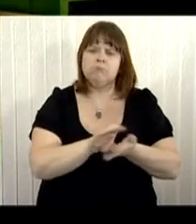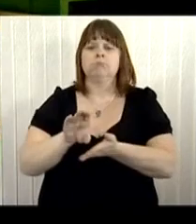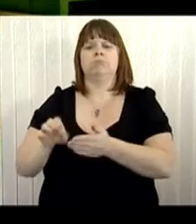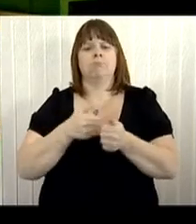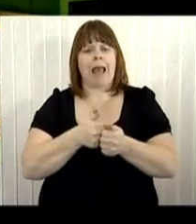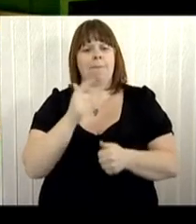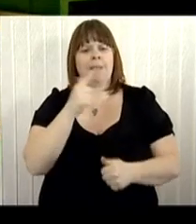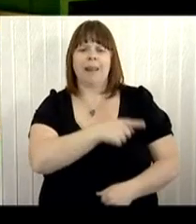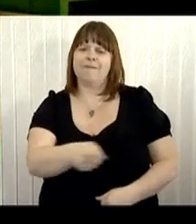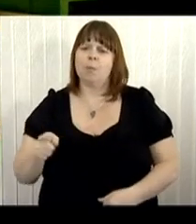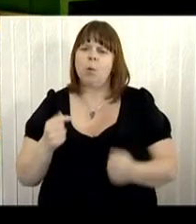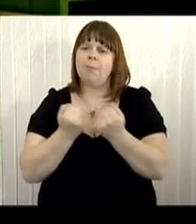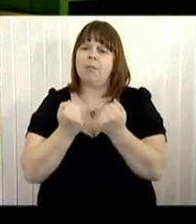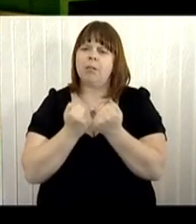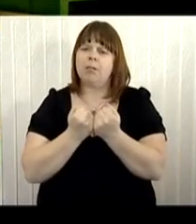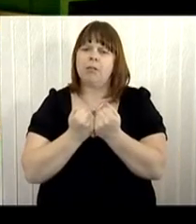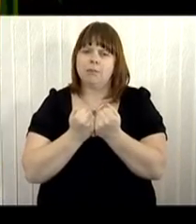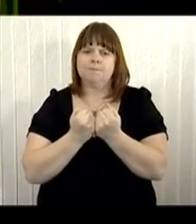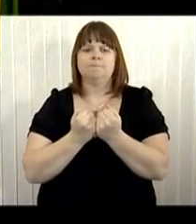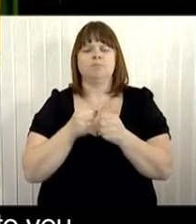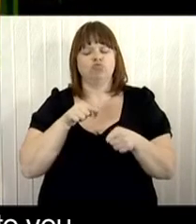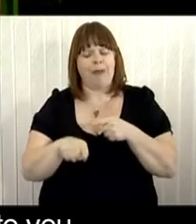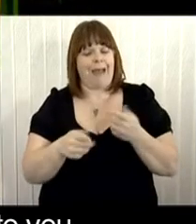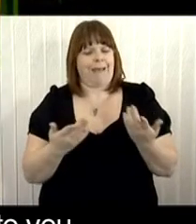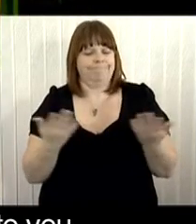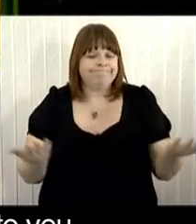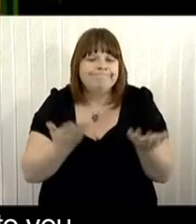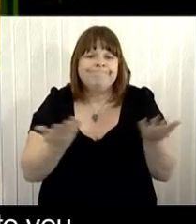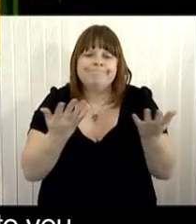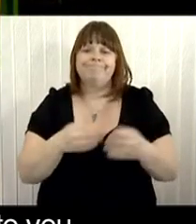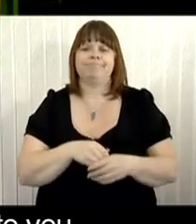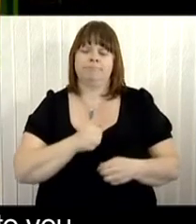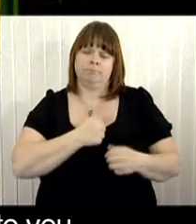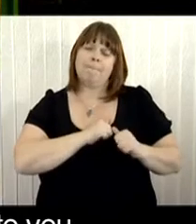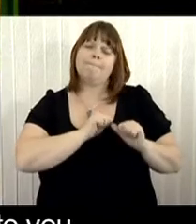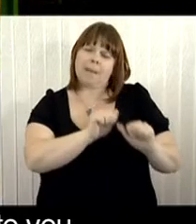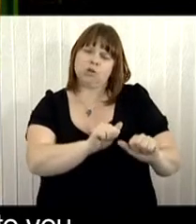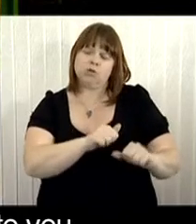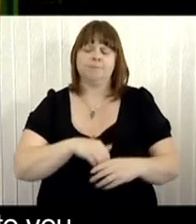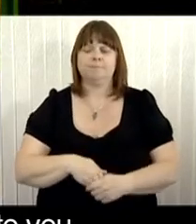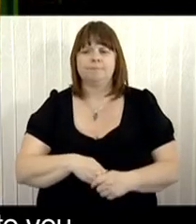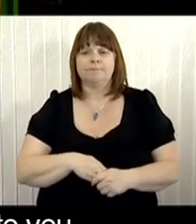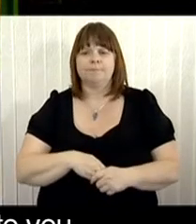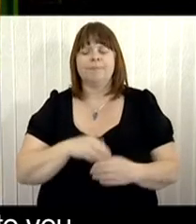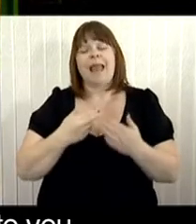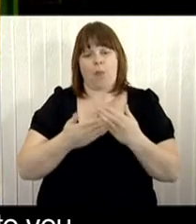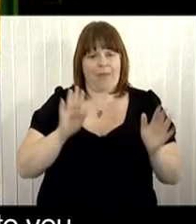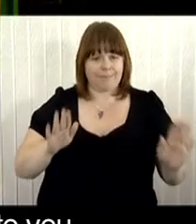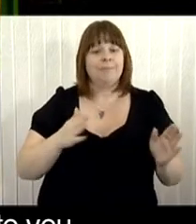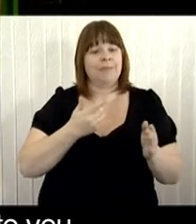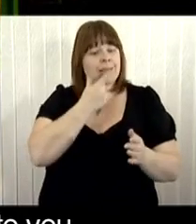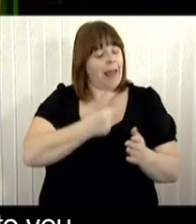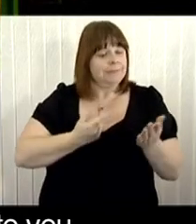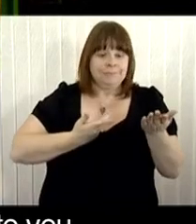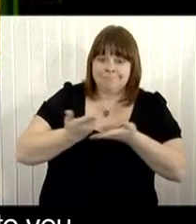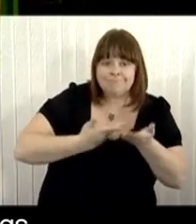But that's my other passion. Well, it's been very nice talking to you. Do enjoy the